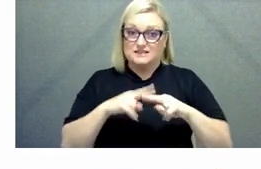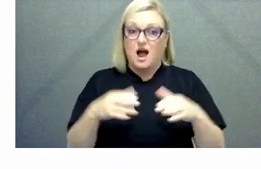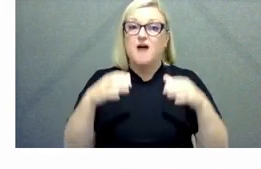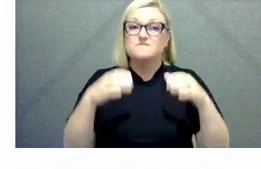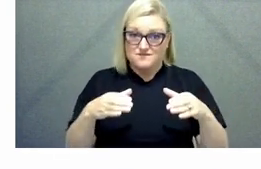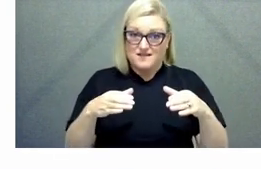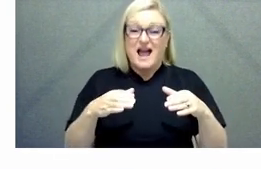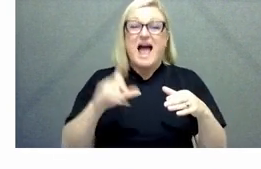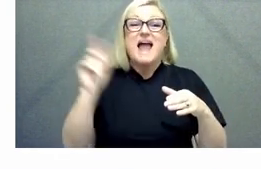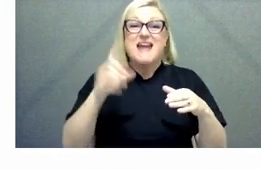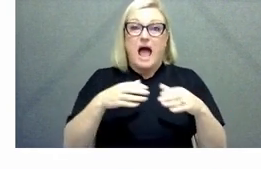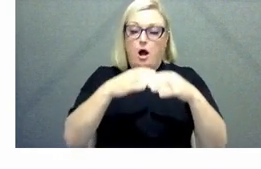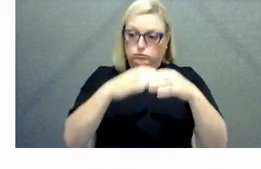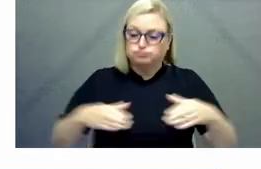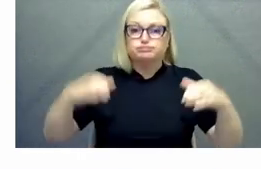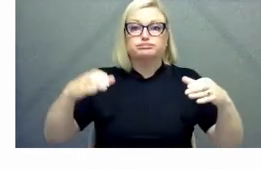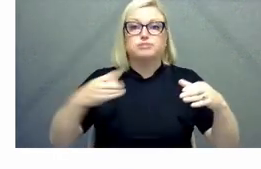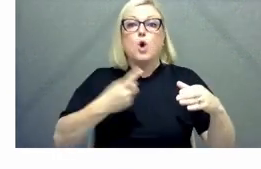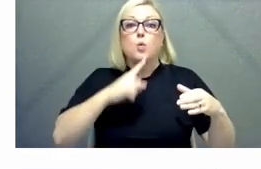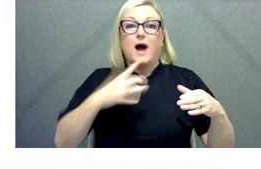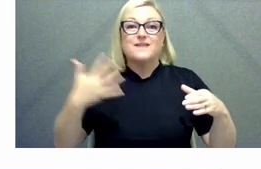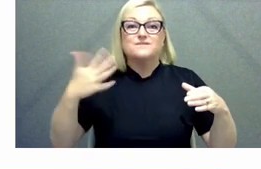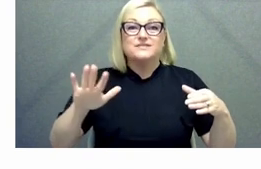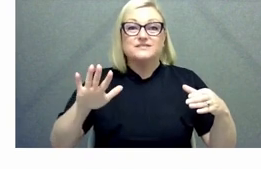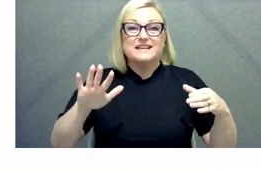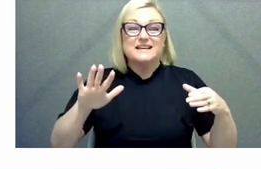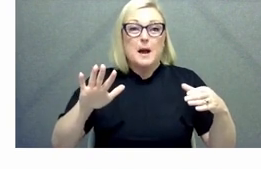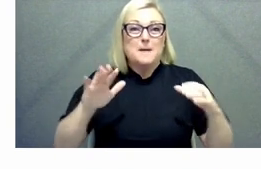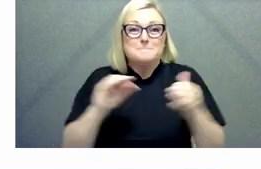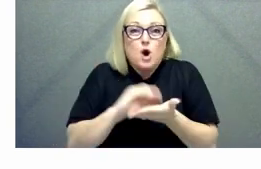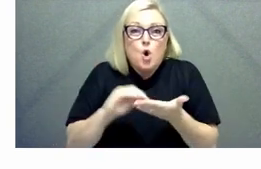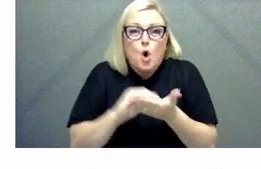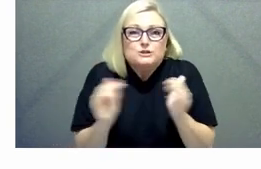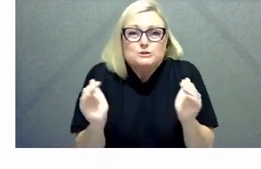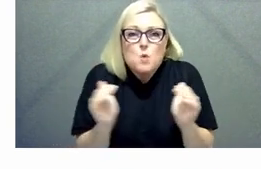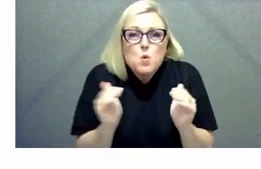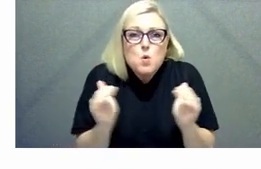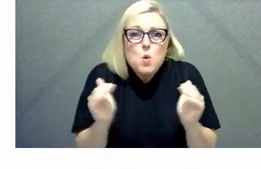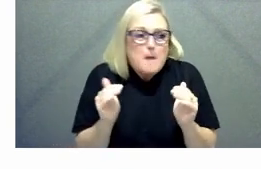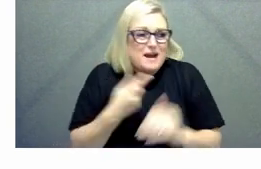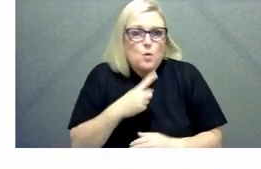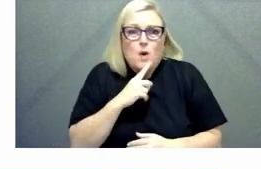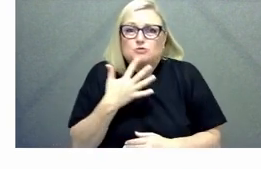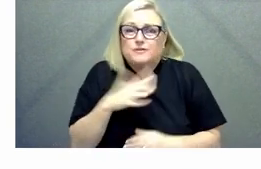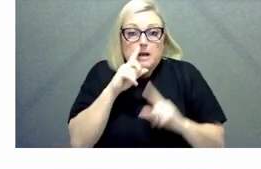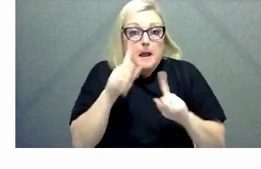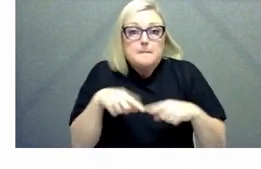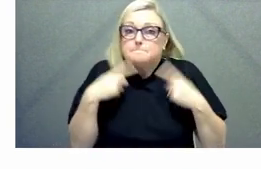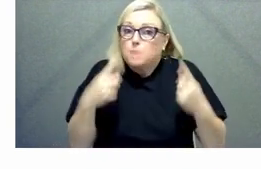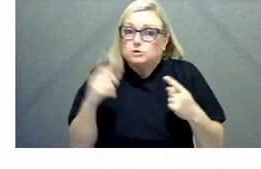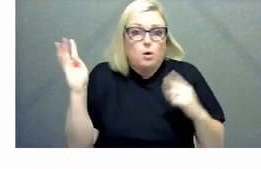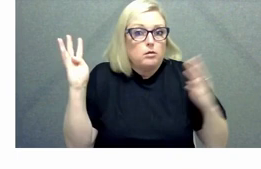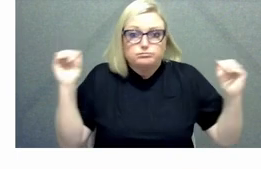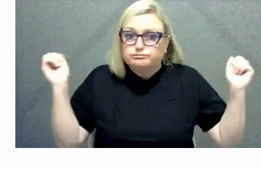and we have only a small office and we can't accommodate all of our people in the office at one point in time so we're having we've got